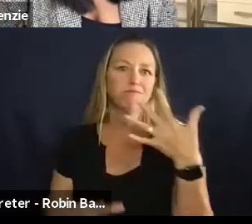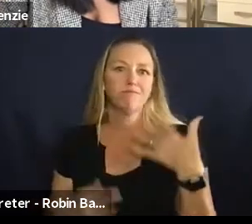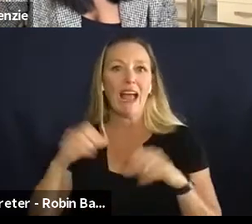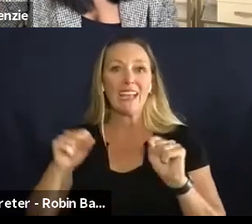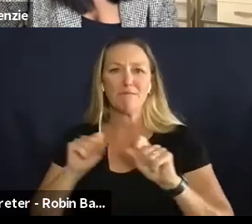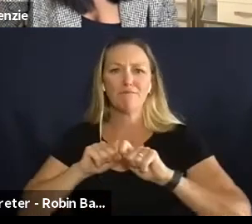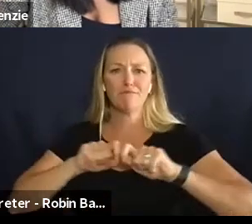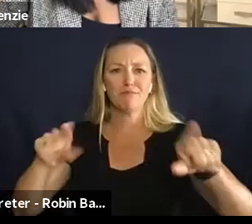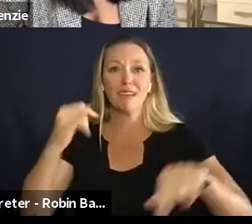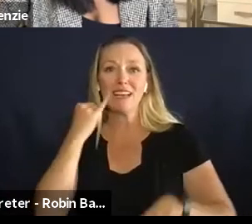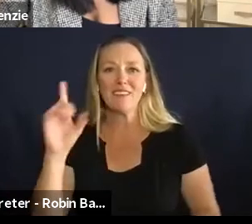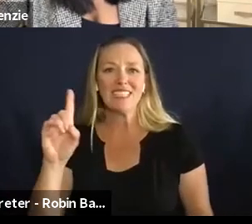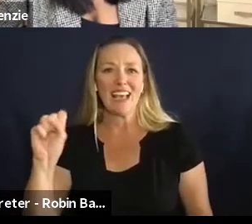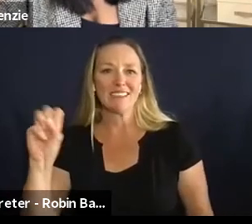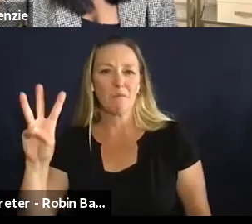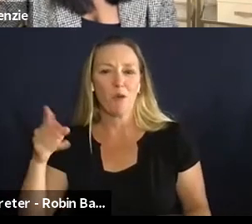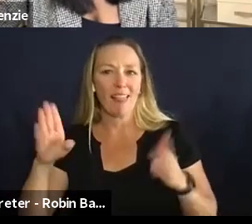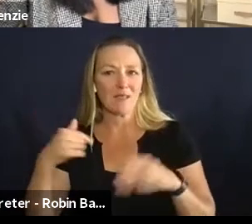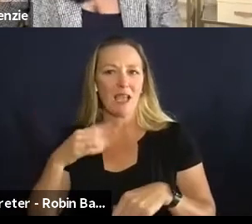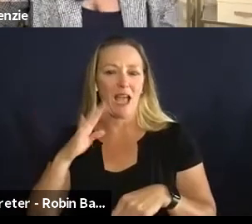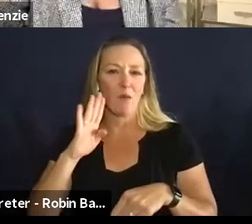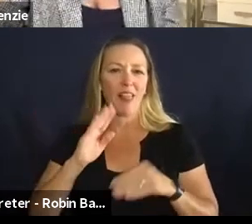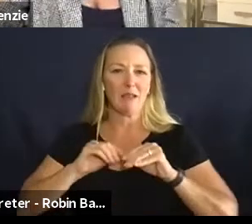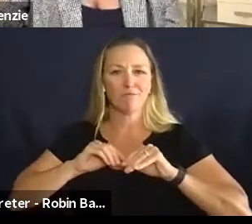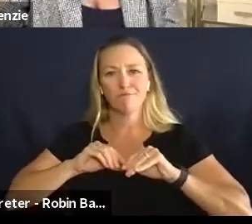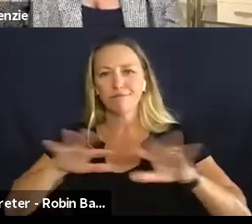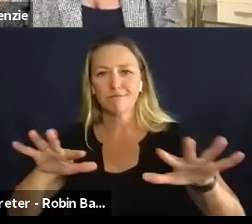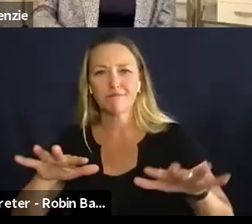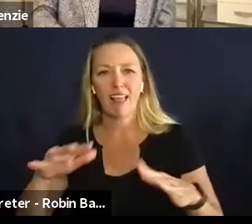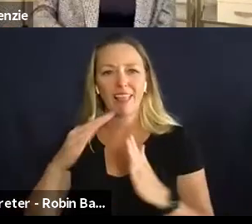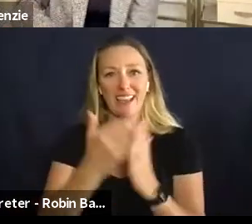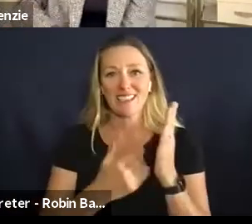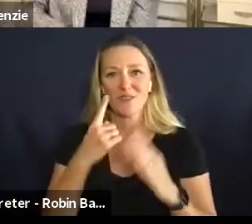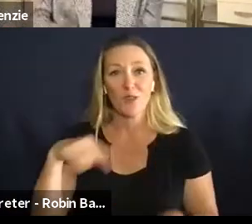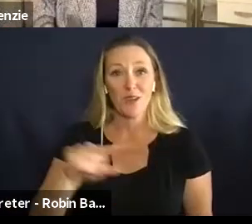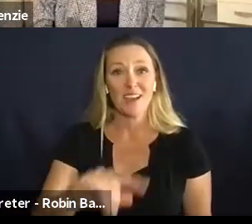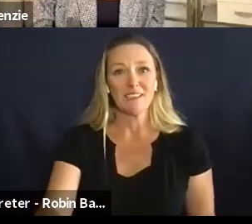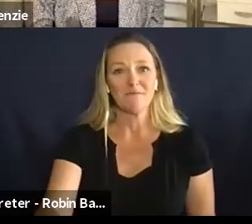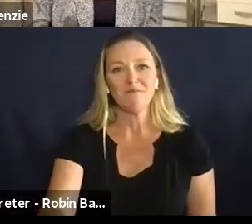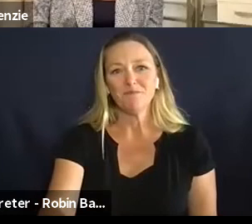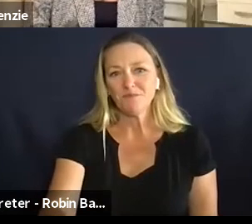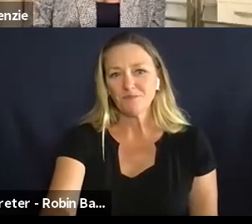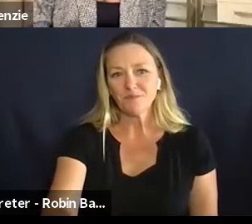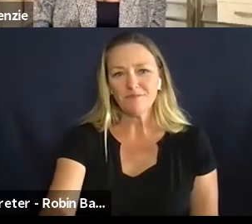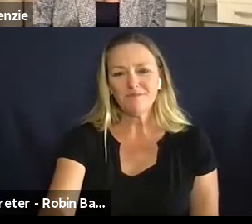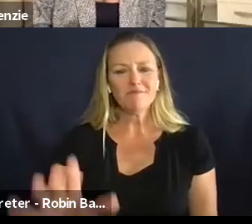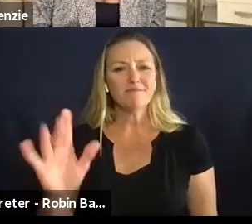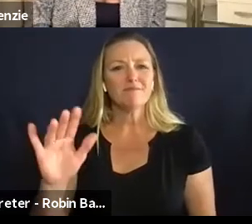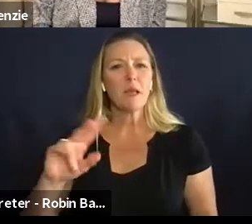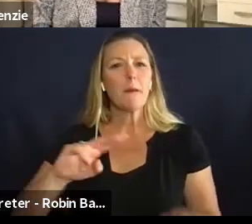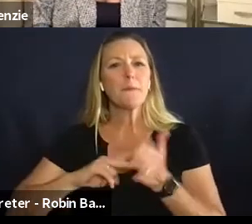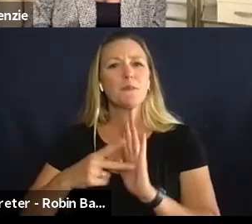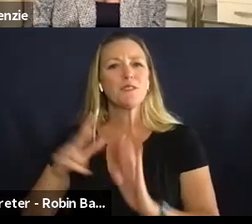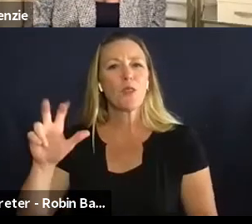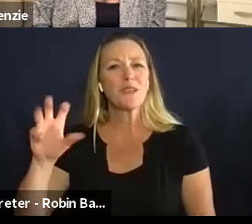dsw allows me we can send out we can kind of curate a list and send those out to all of you um the uh three a purpose 360